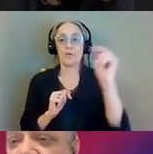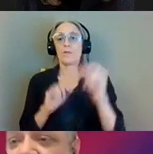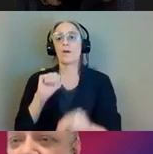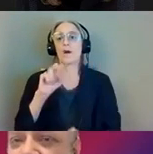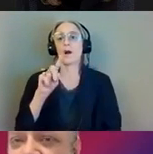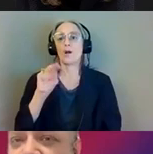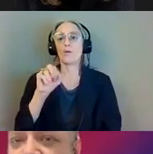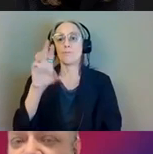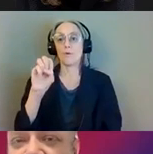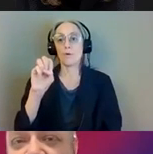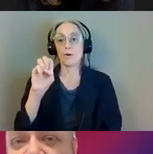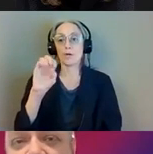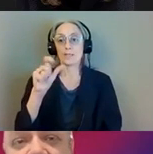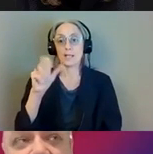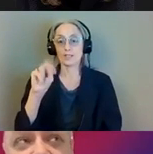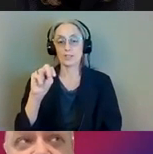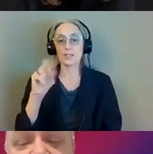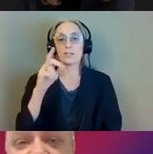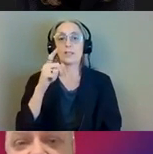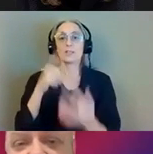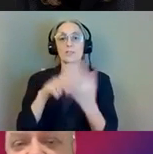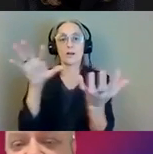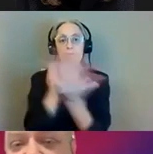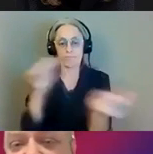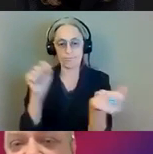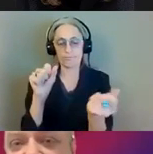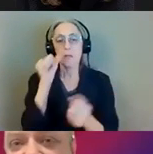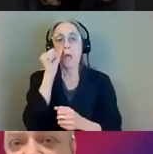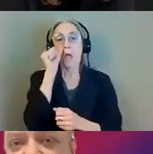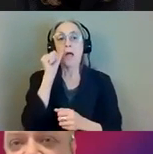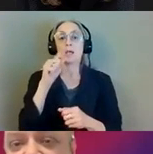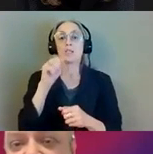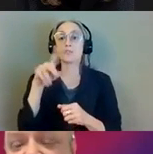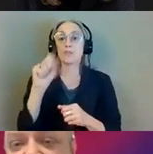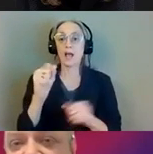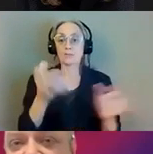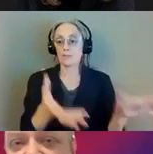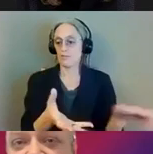Ardmore. We start the work by removing the existing tracks and systems elements,